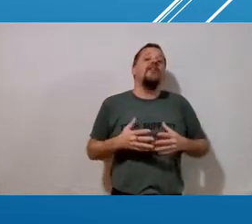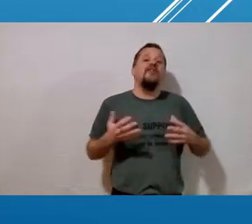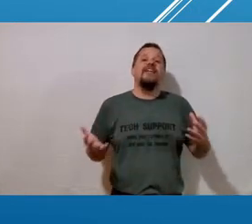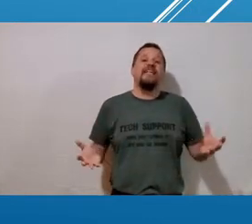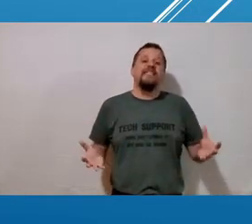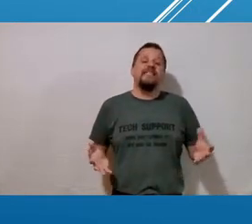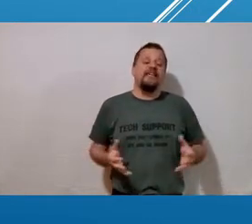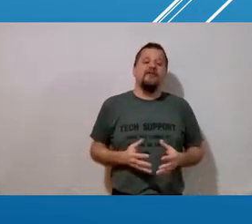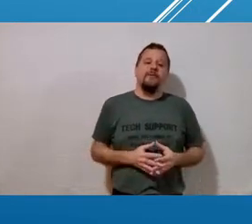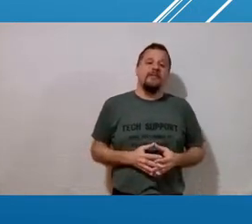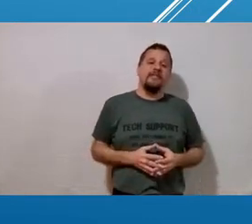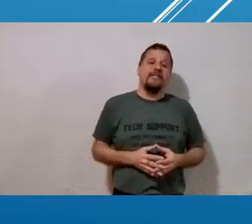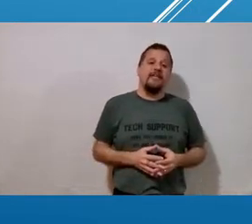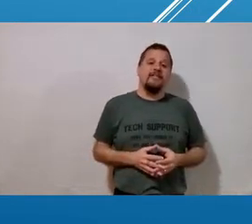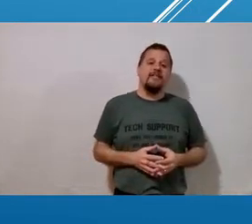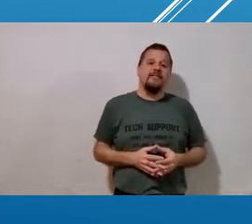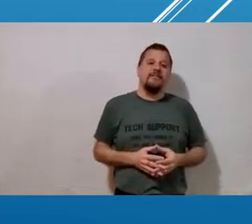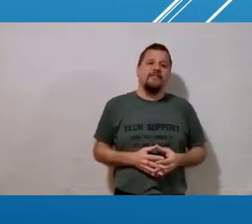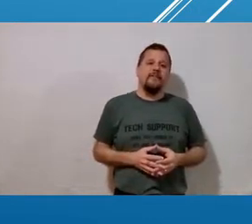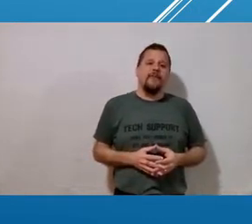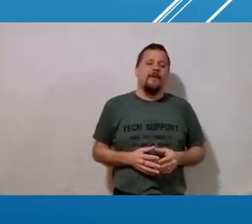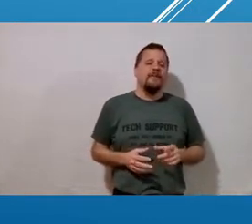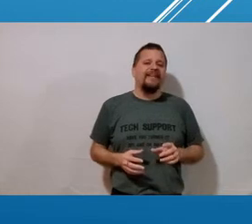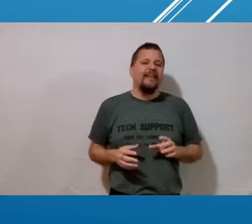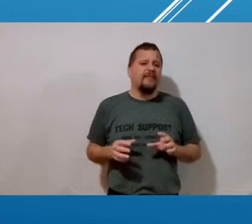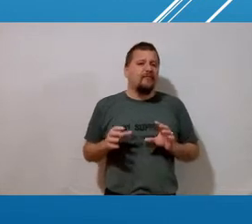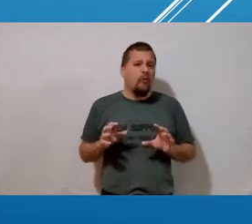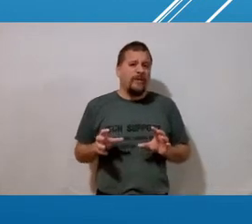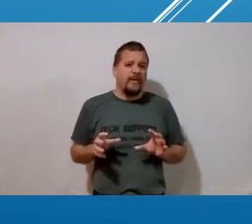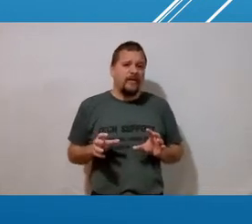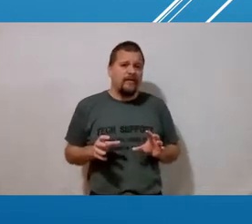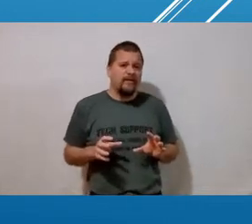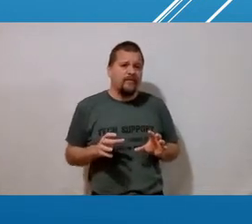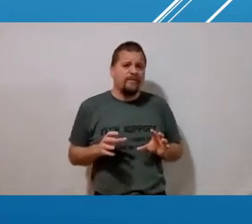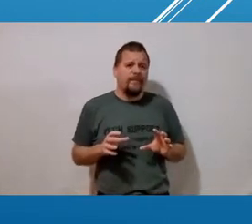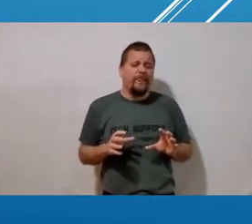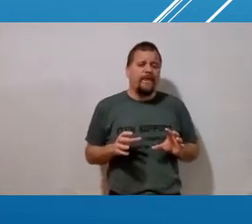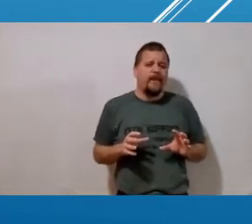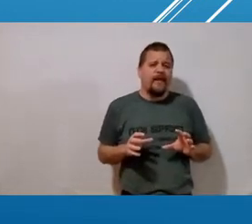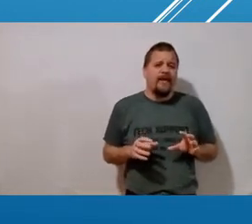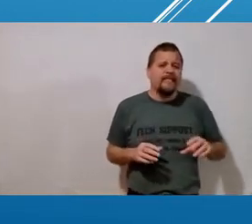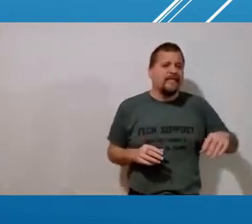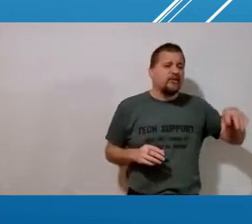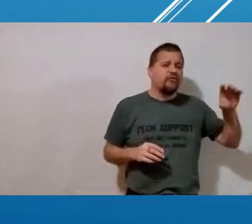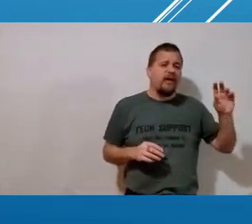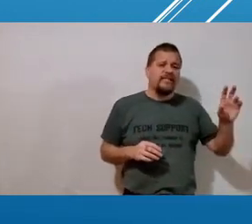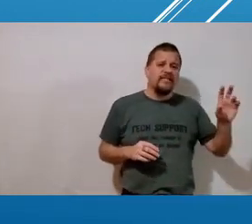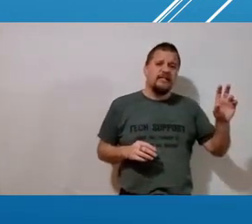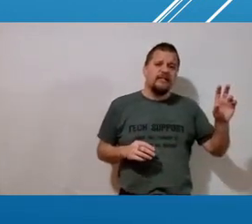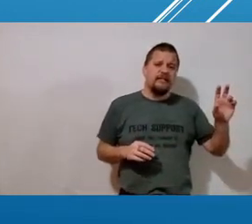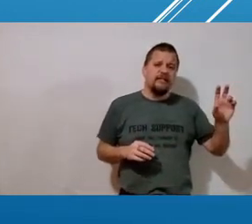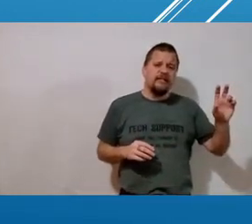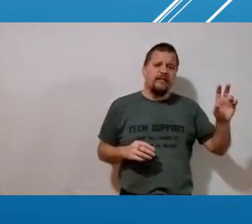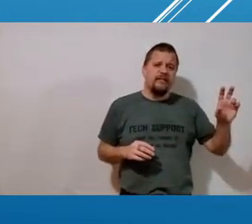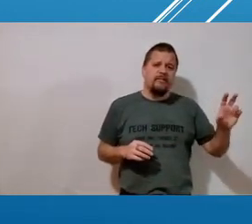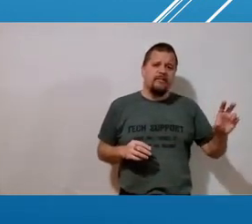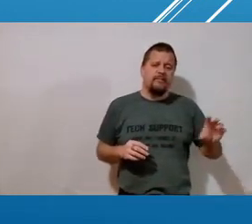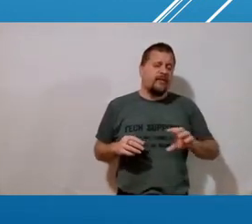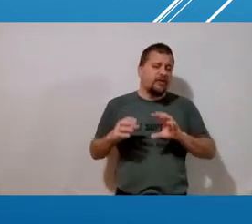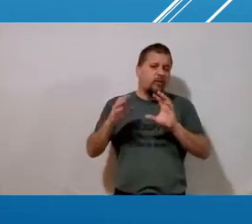are many other things that contribute to success but i think the formula is that trust